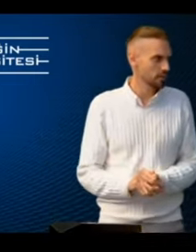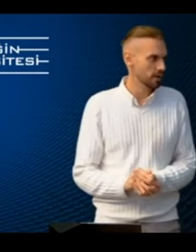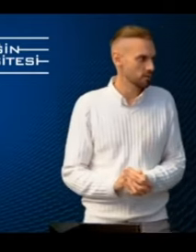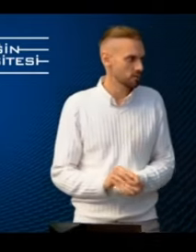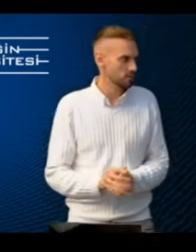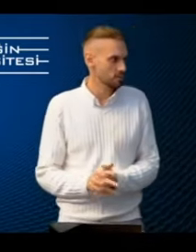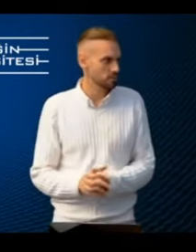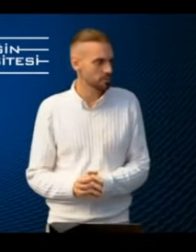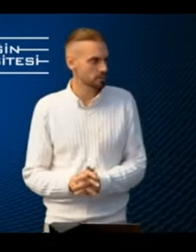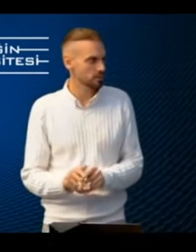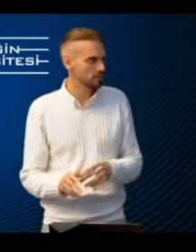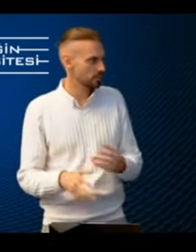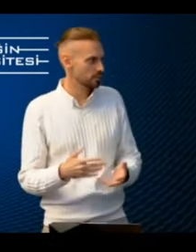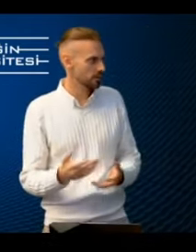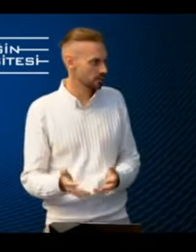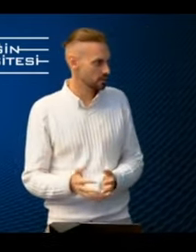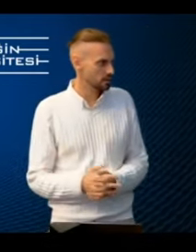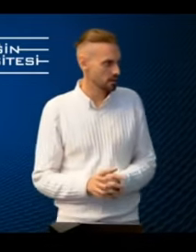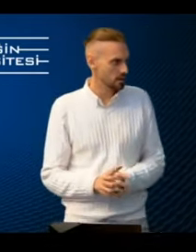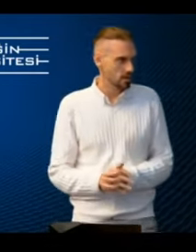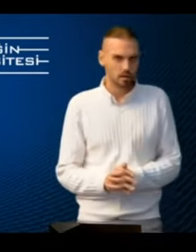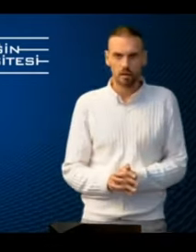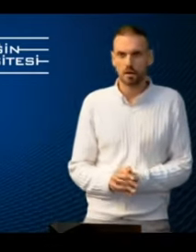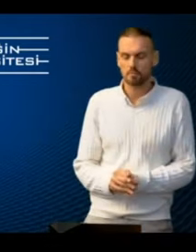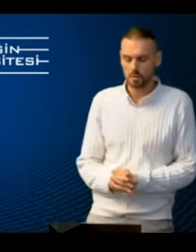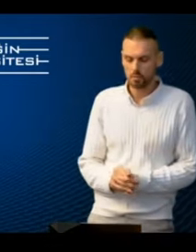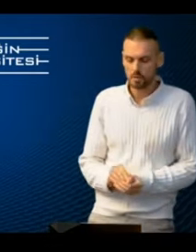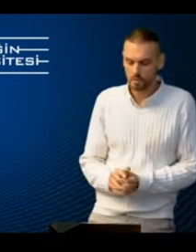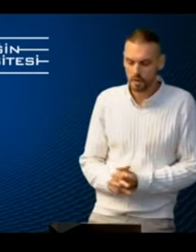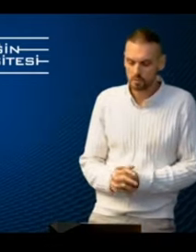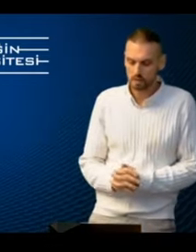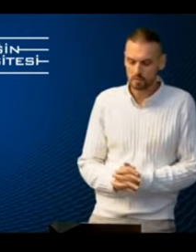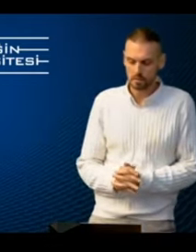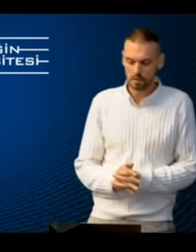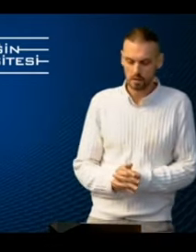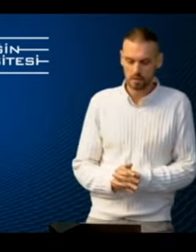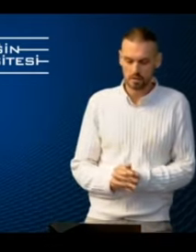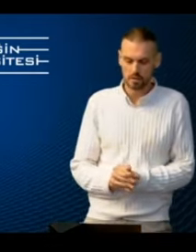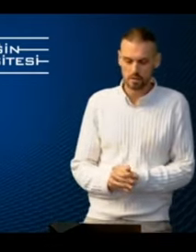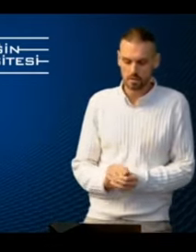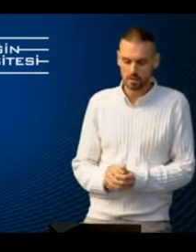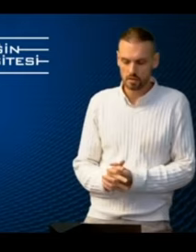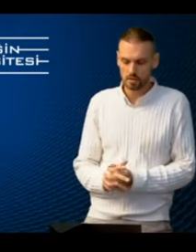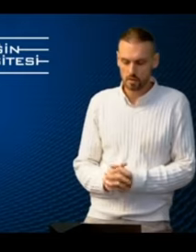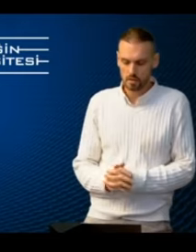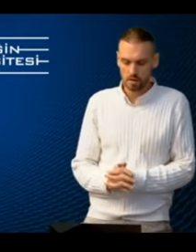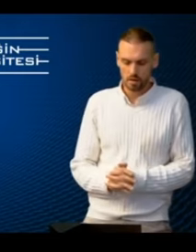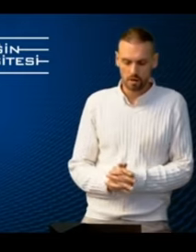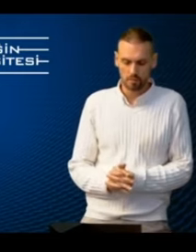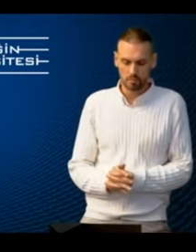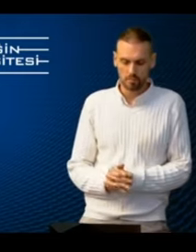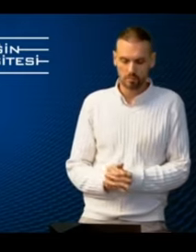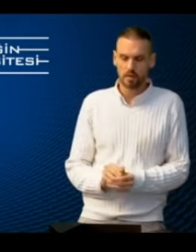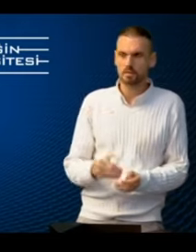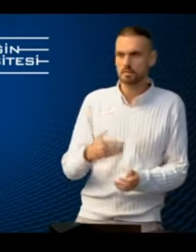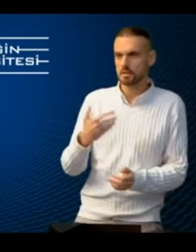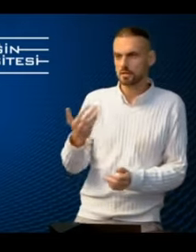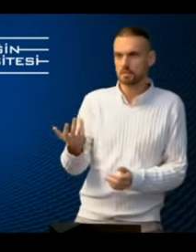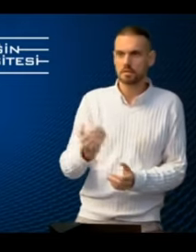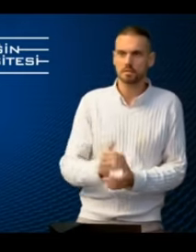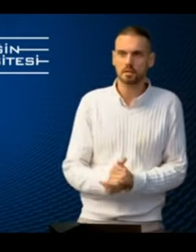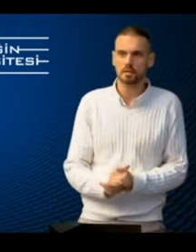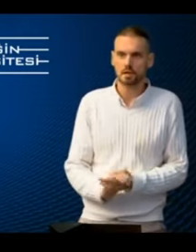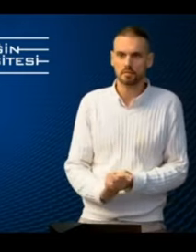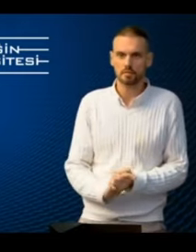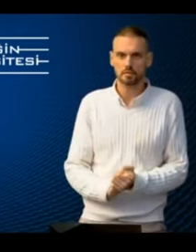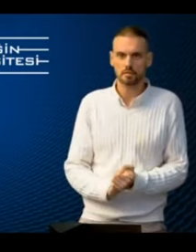and perhaps introduce people to some best practices. We found that in such training, as I said,